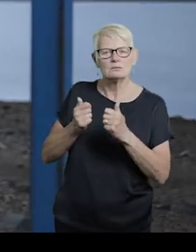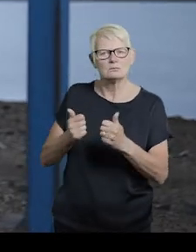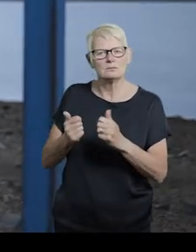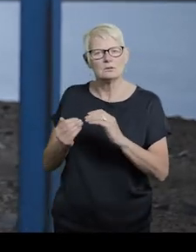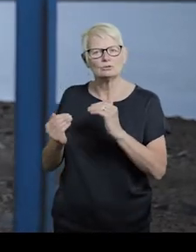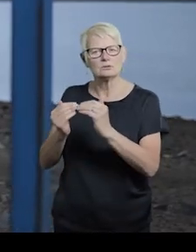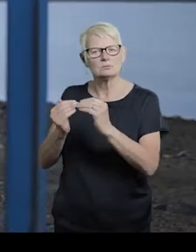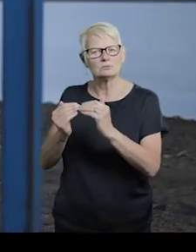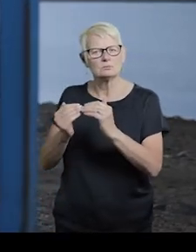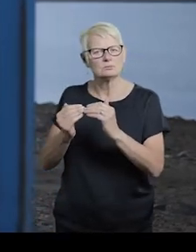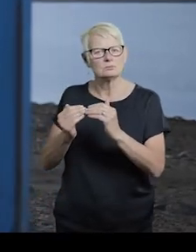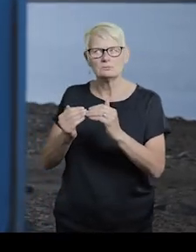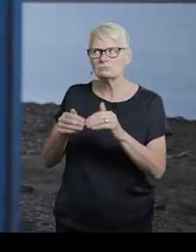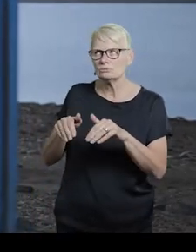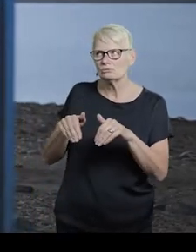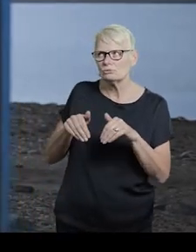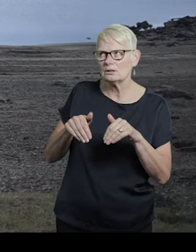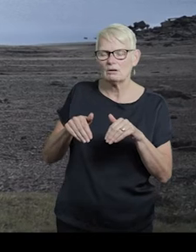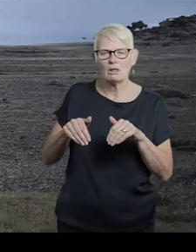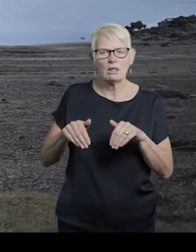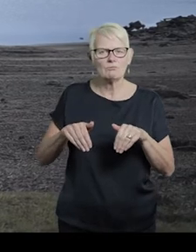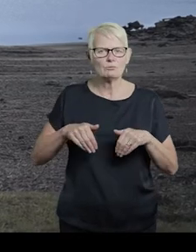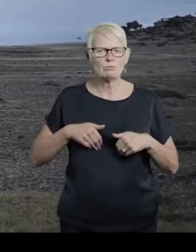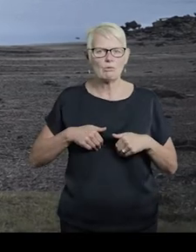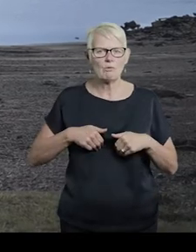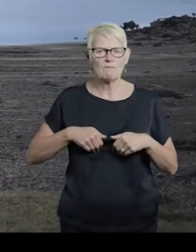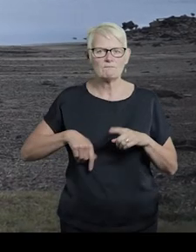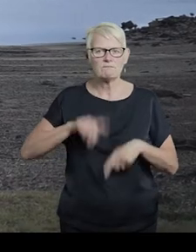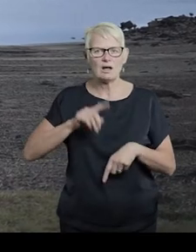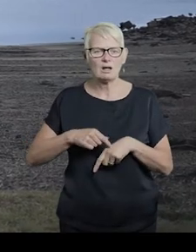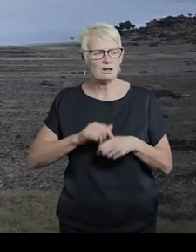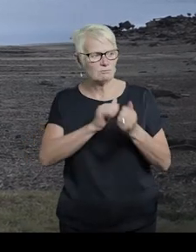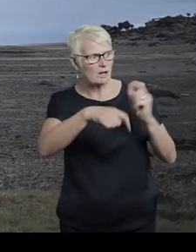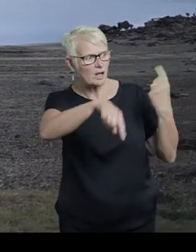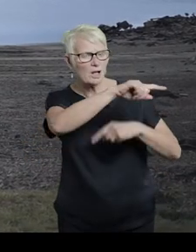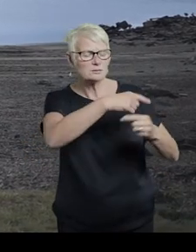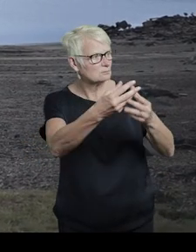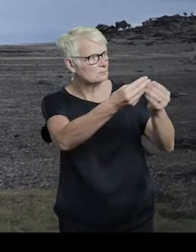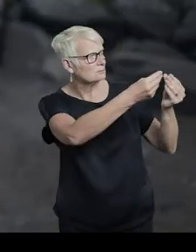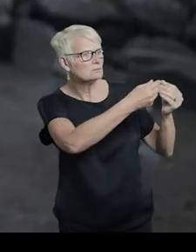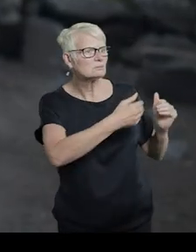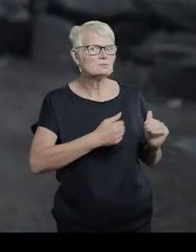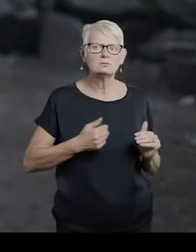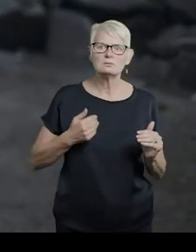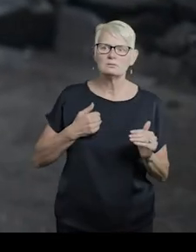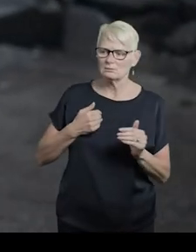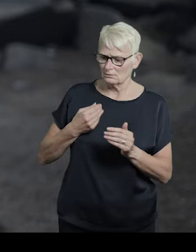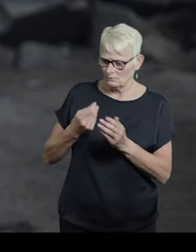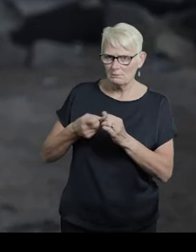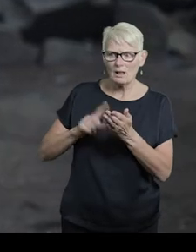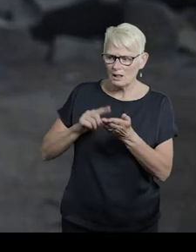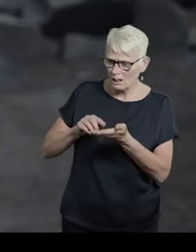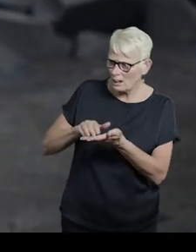Retreat. Withdraw. Fired. Friends disappear. Bills mount.